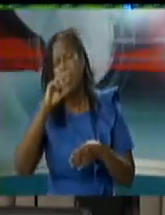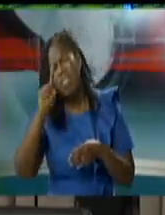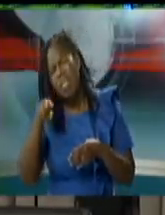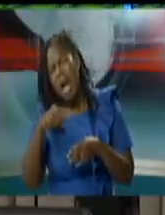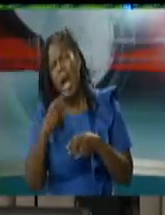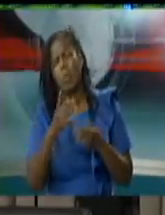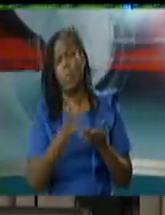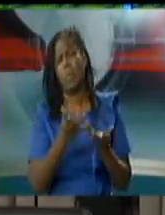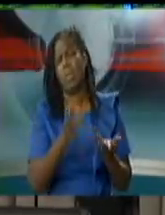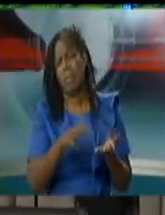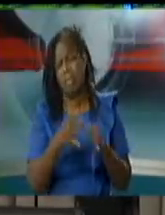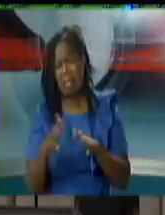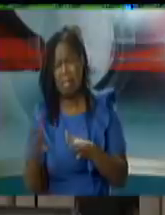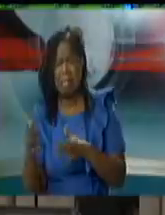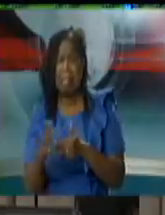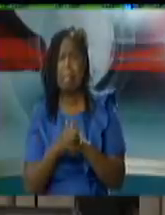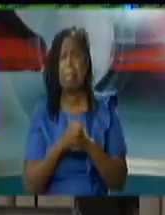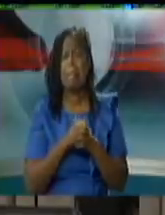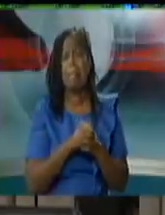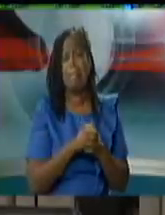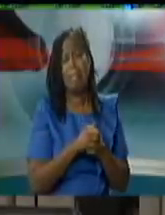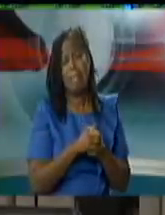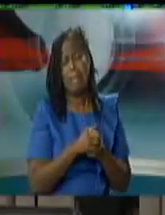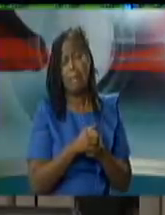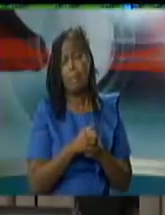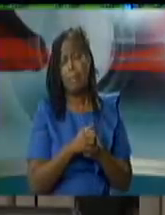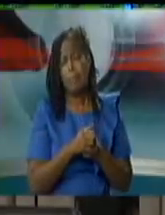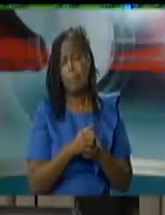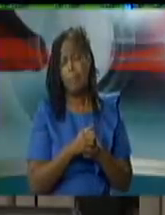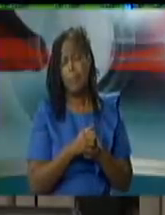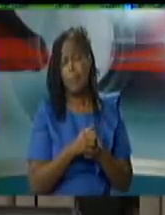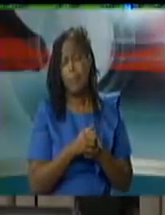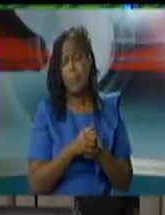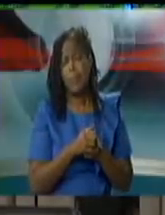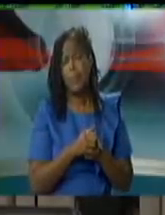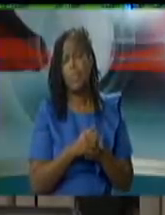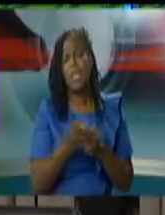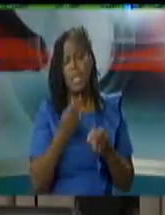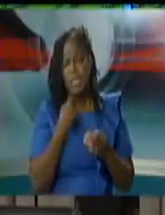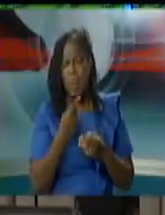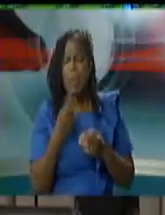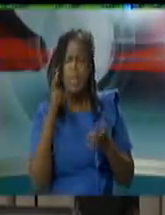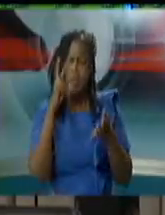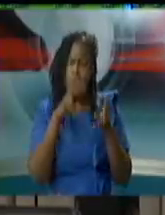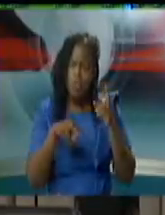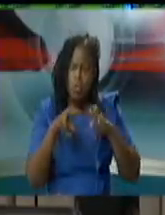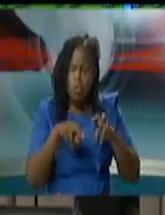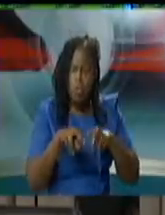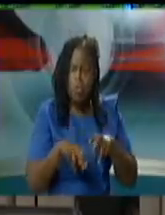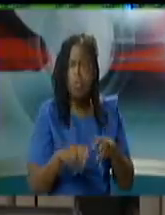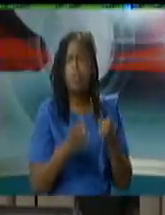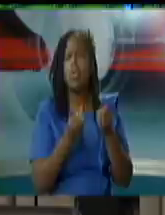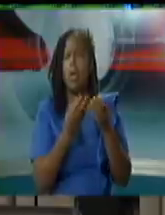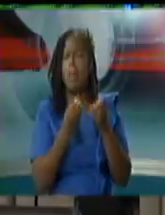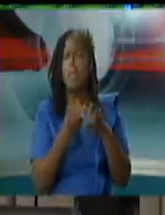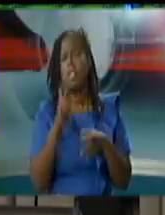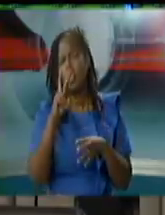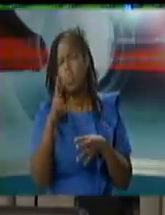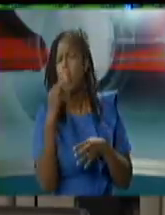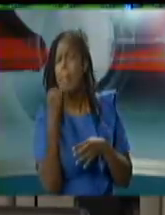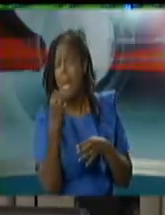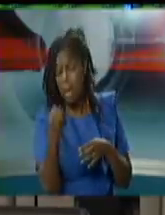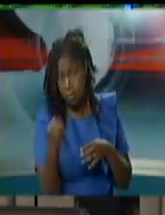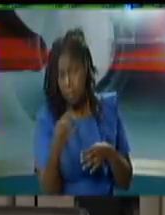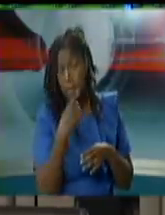and forty three thousand deaths based on a case load of about two million we have been